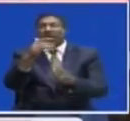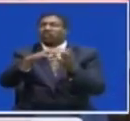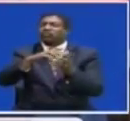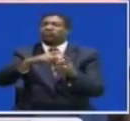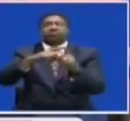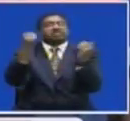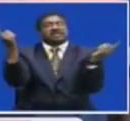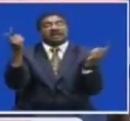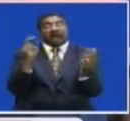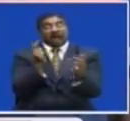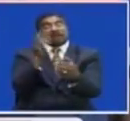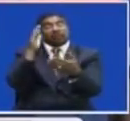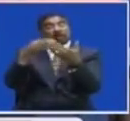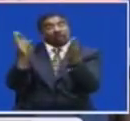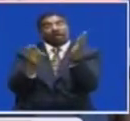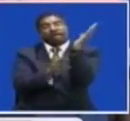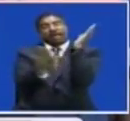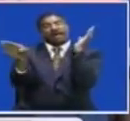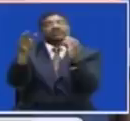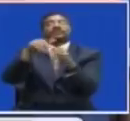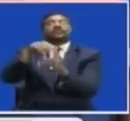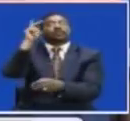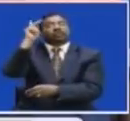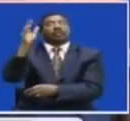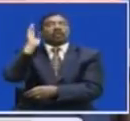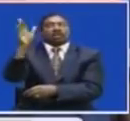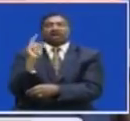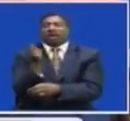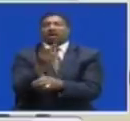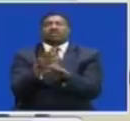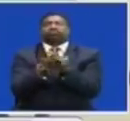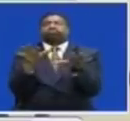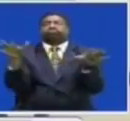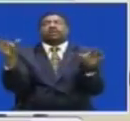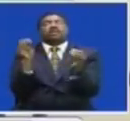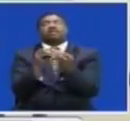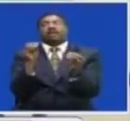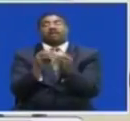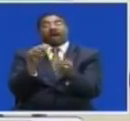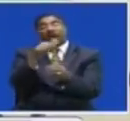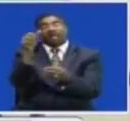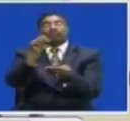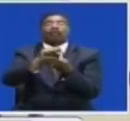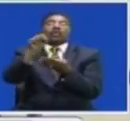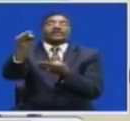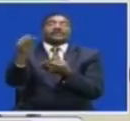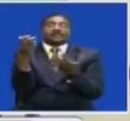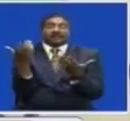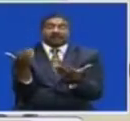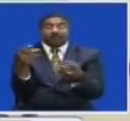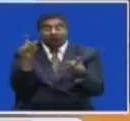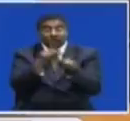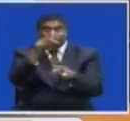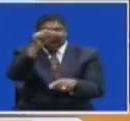To open A new branch In Kitwe And in Sulwezi Another business In Ndola Which has accessed The youth development